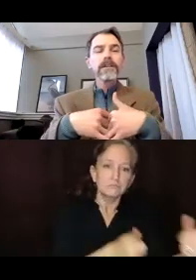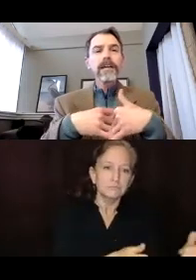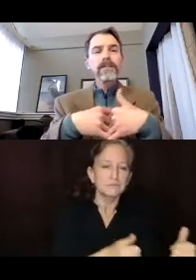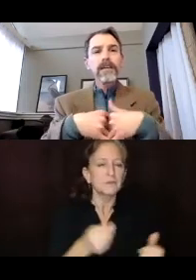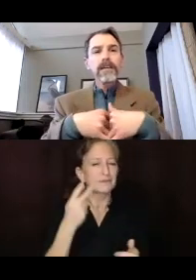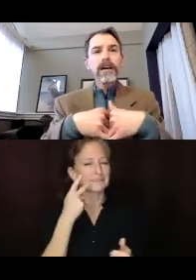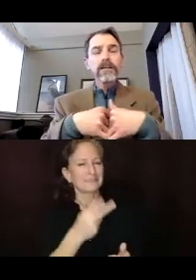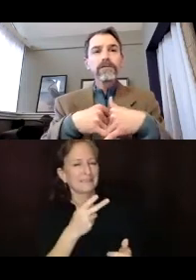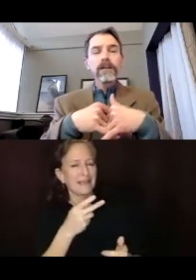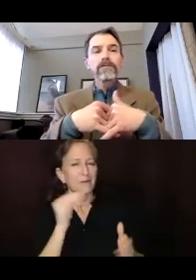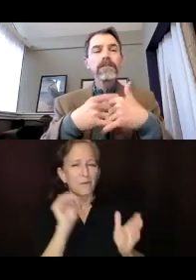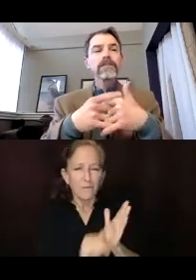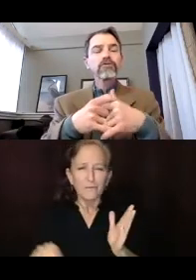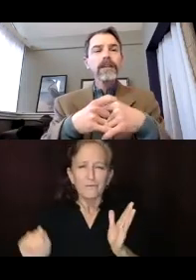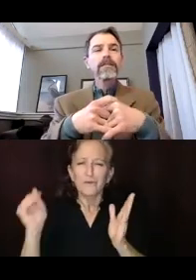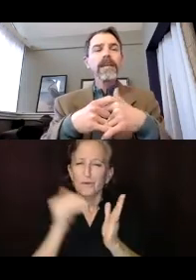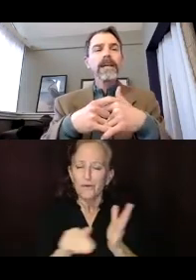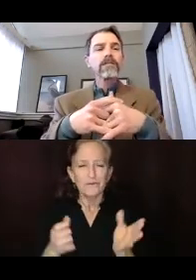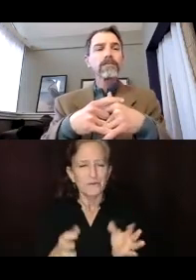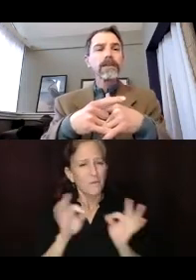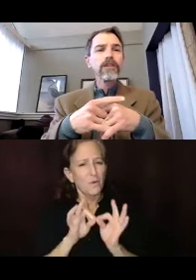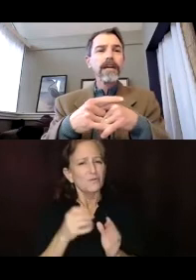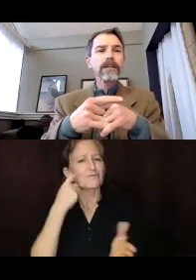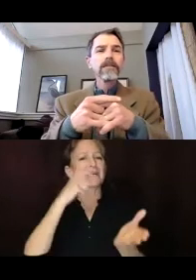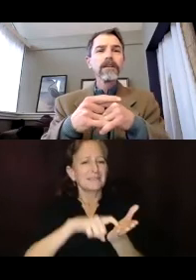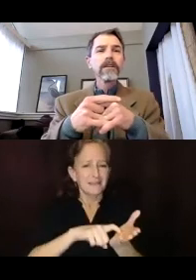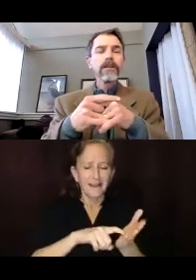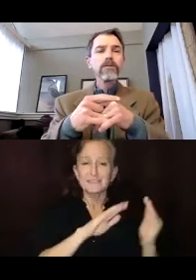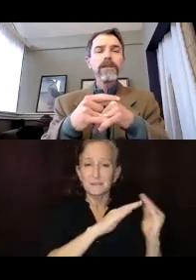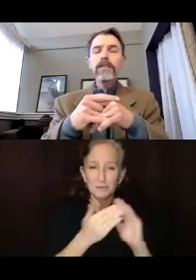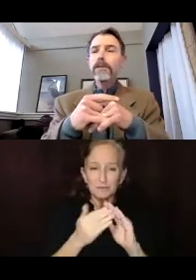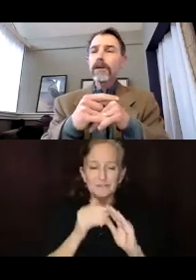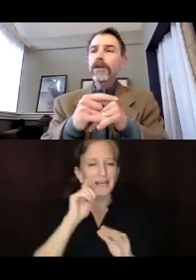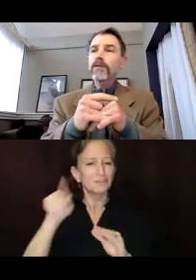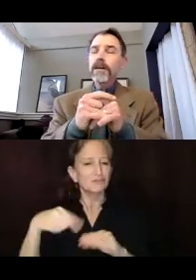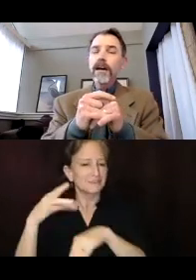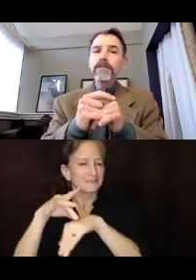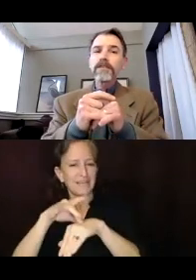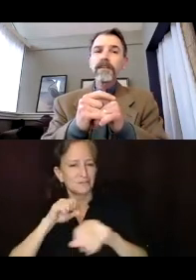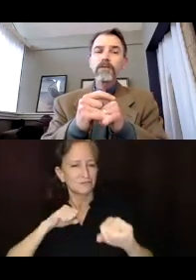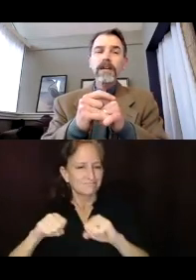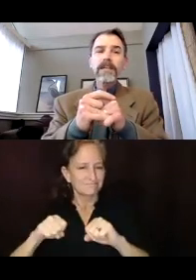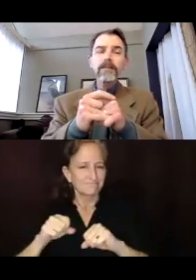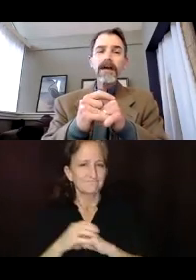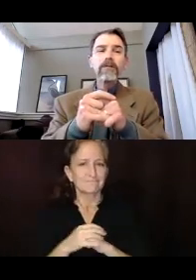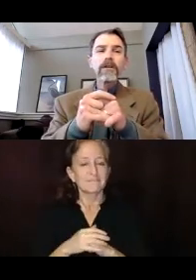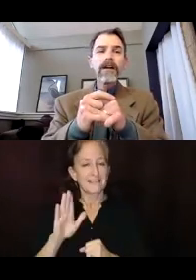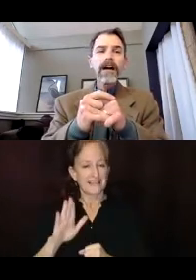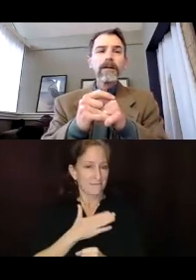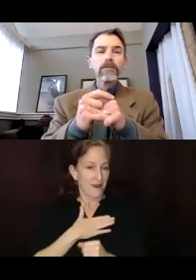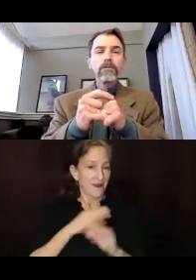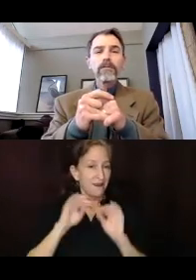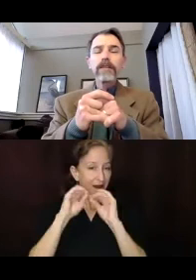cognizant of, of the stresses, not just the big shocks. So that's a big part of what my office does. And what I think about,